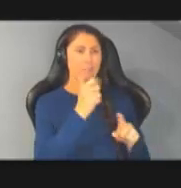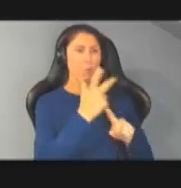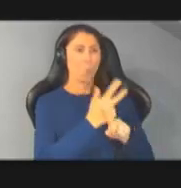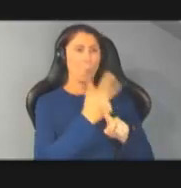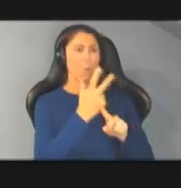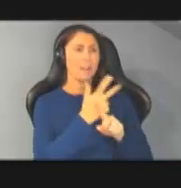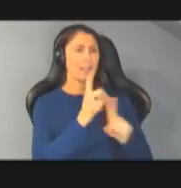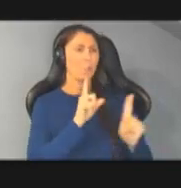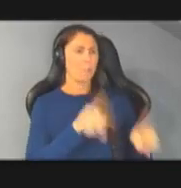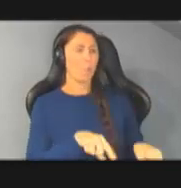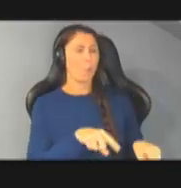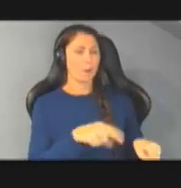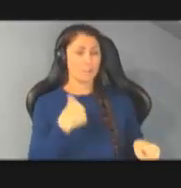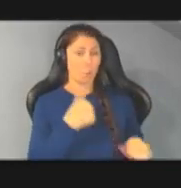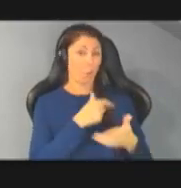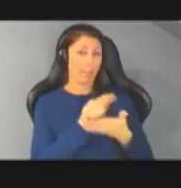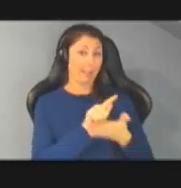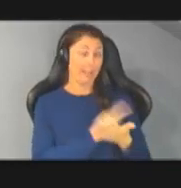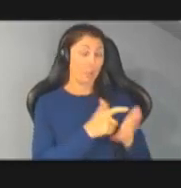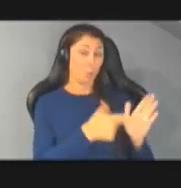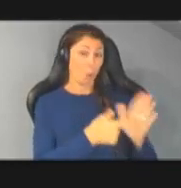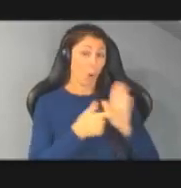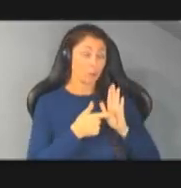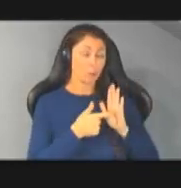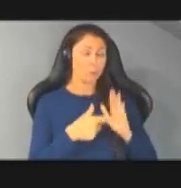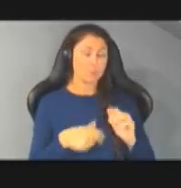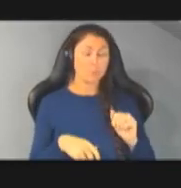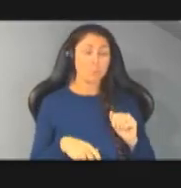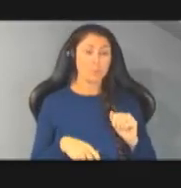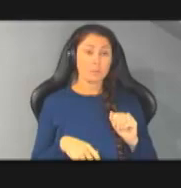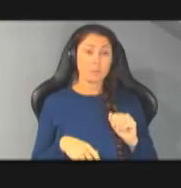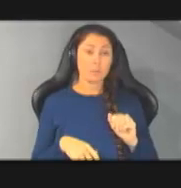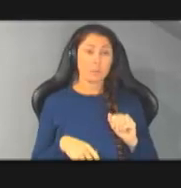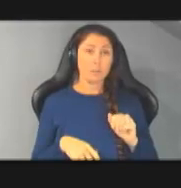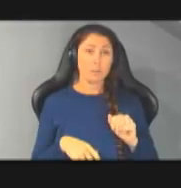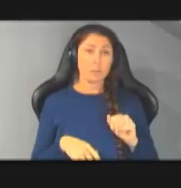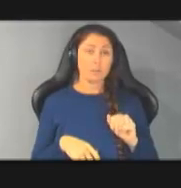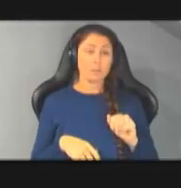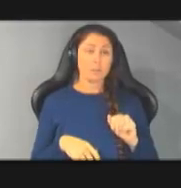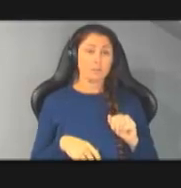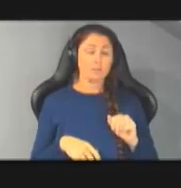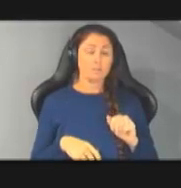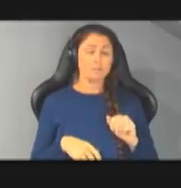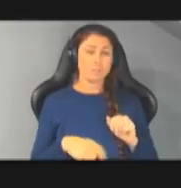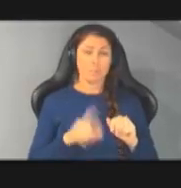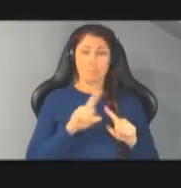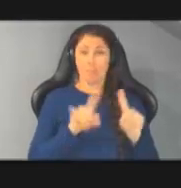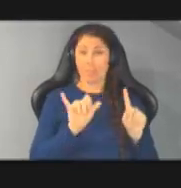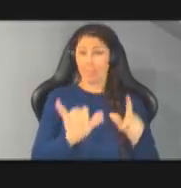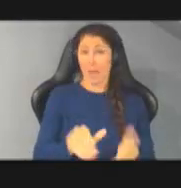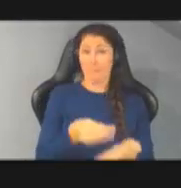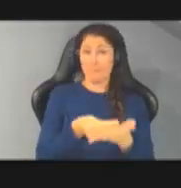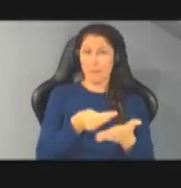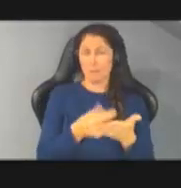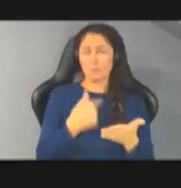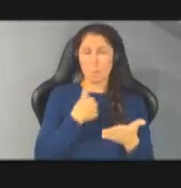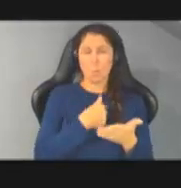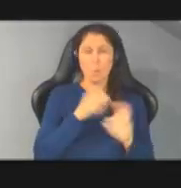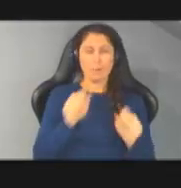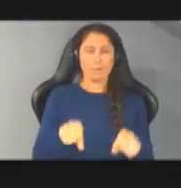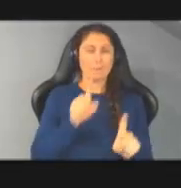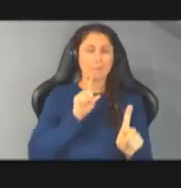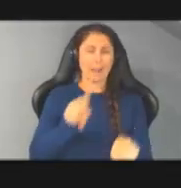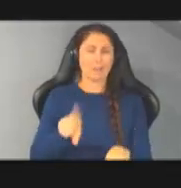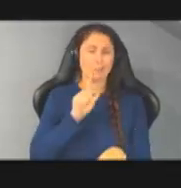lot because we're legally required to um but uh that that money we we can find that answer out for you pretty